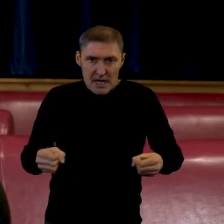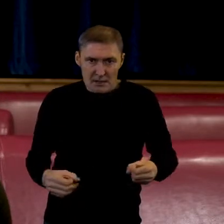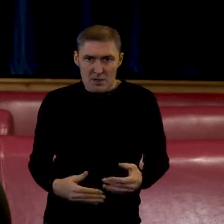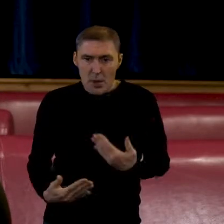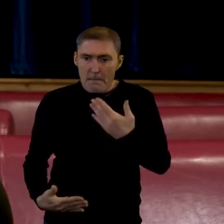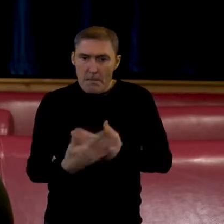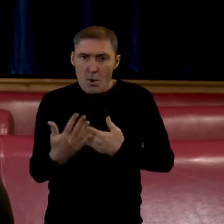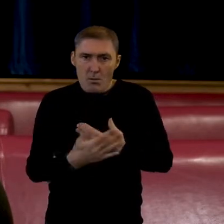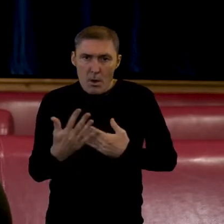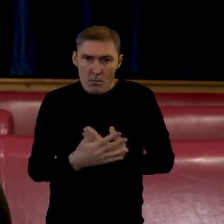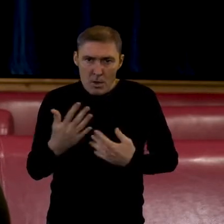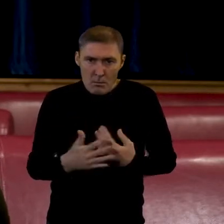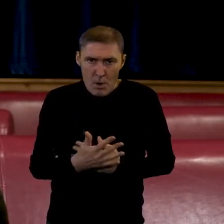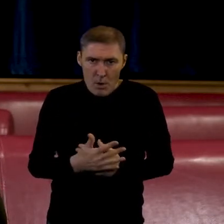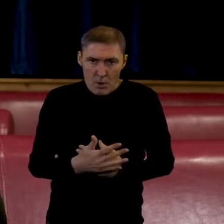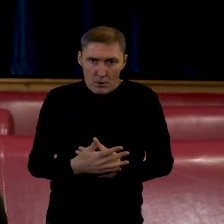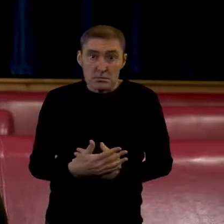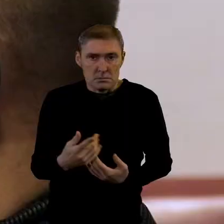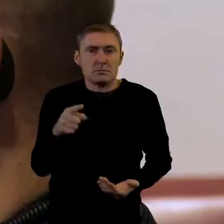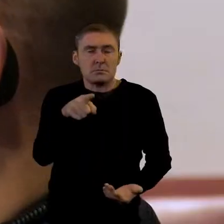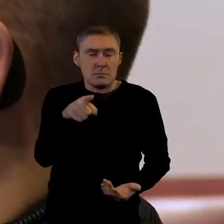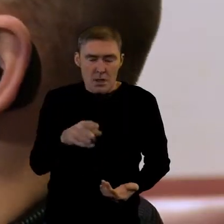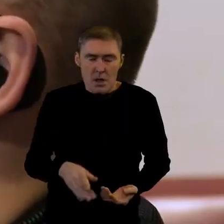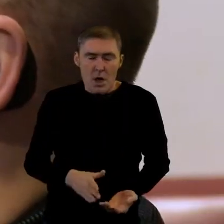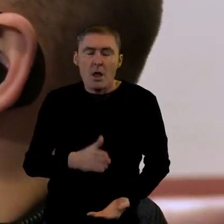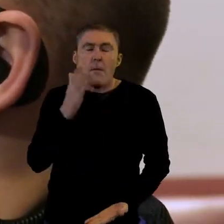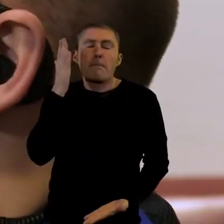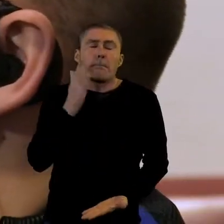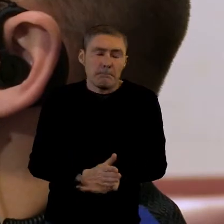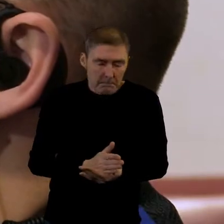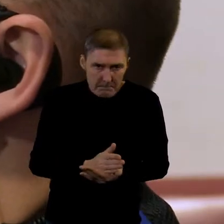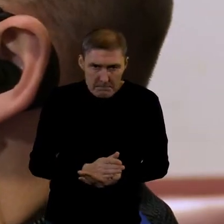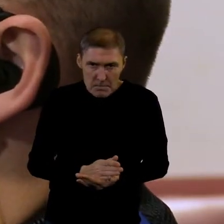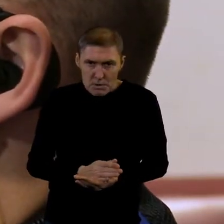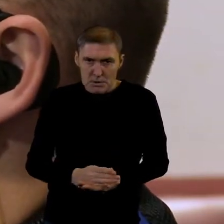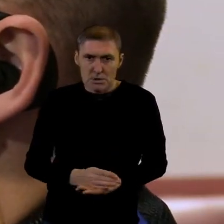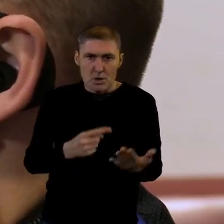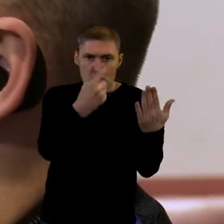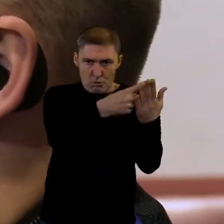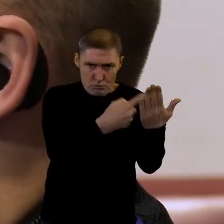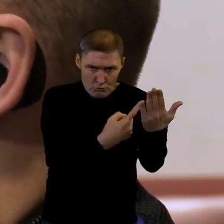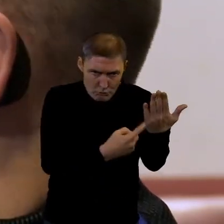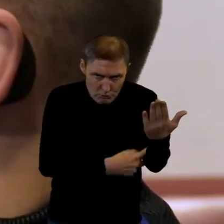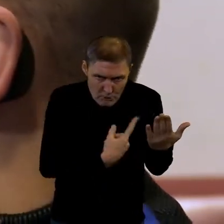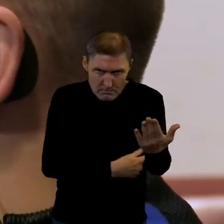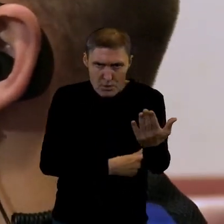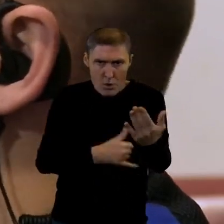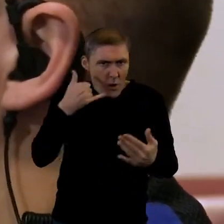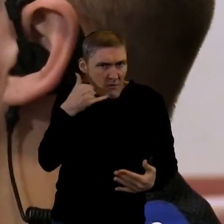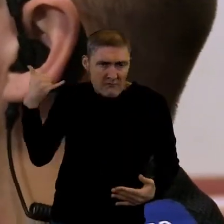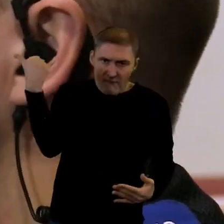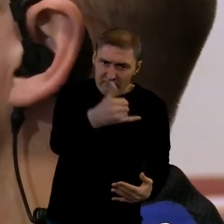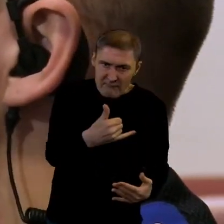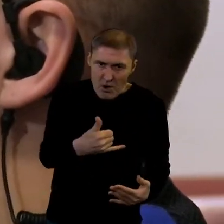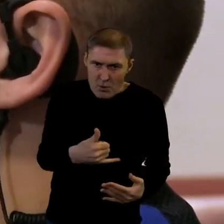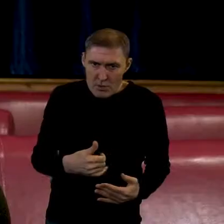Whether it be through 101, 999, report it, get it out there because that person may not even think